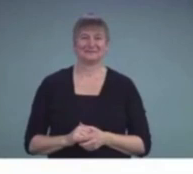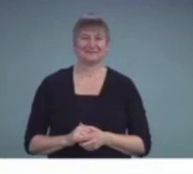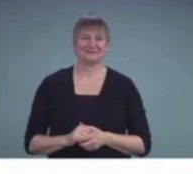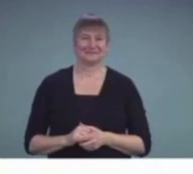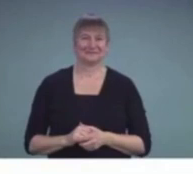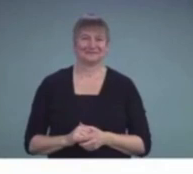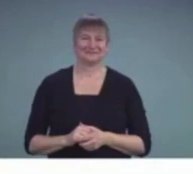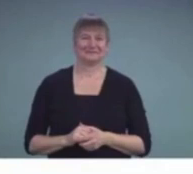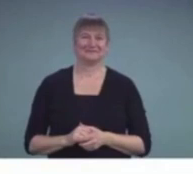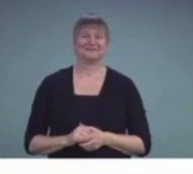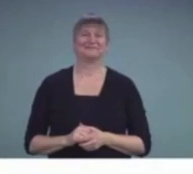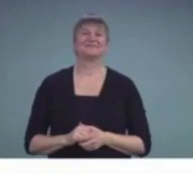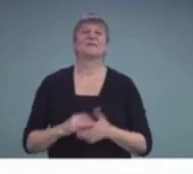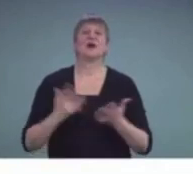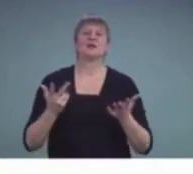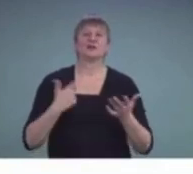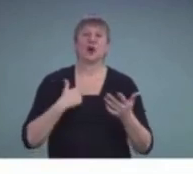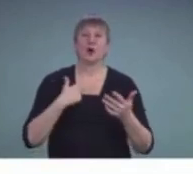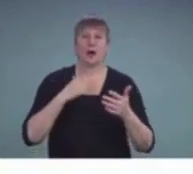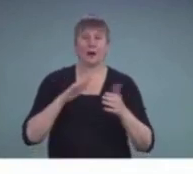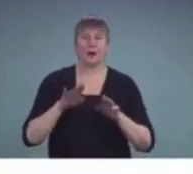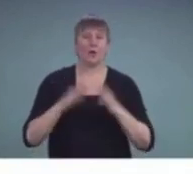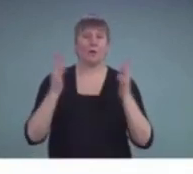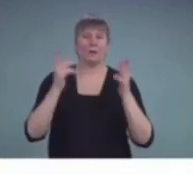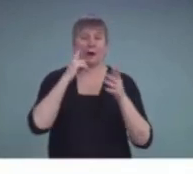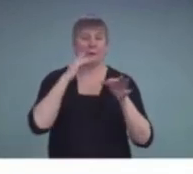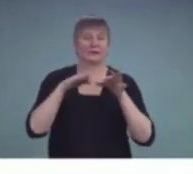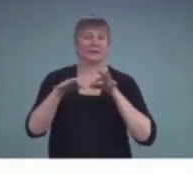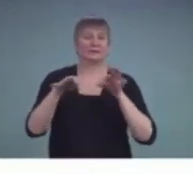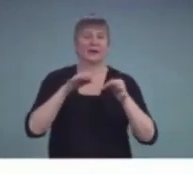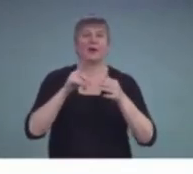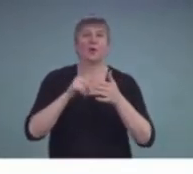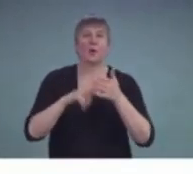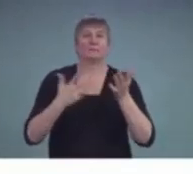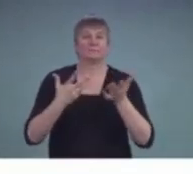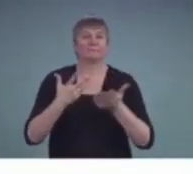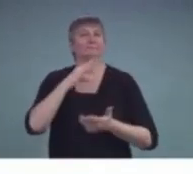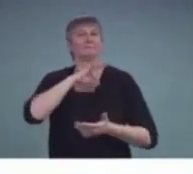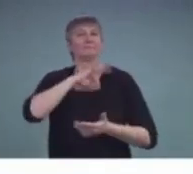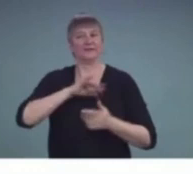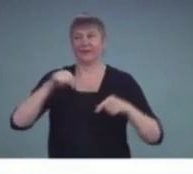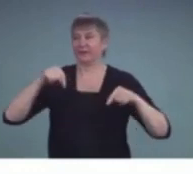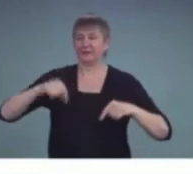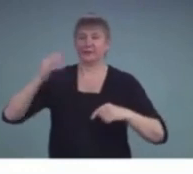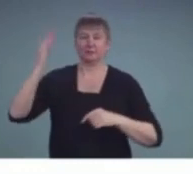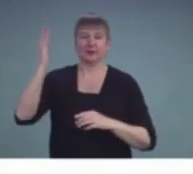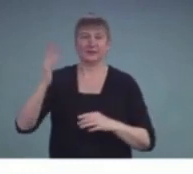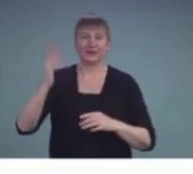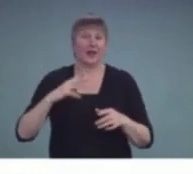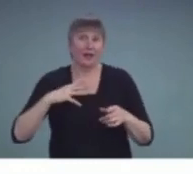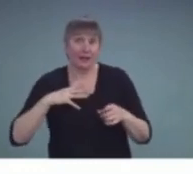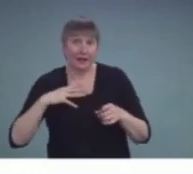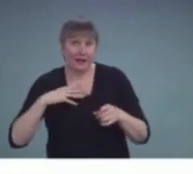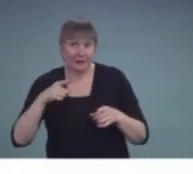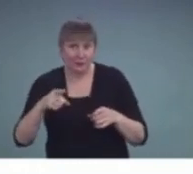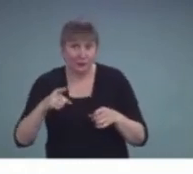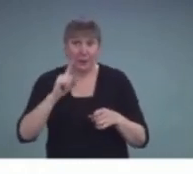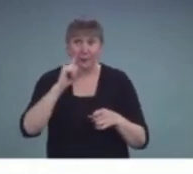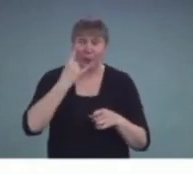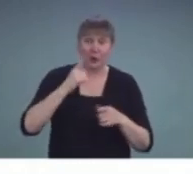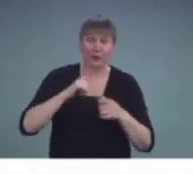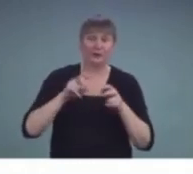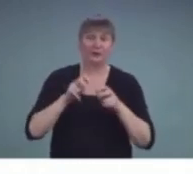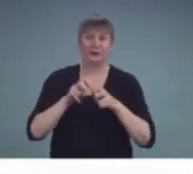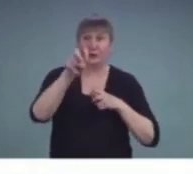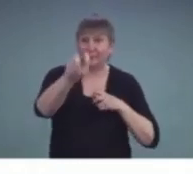I'll start with some takeaways for this presentation, just in case you get bored and want to get to the end first. We'll start